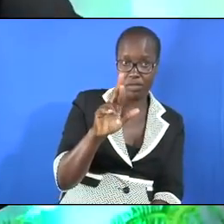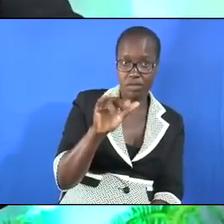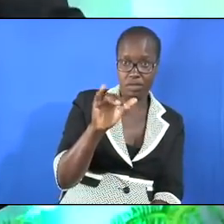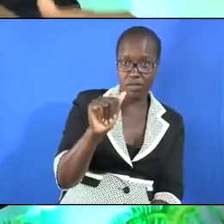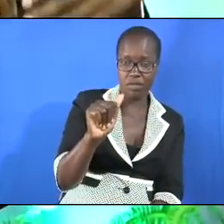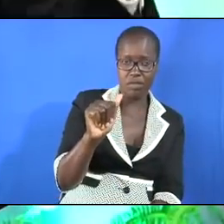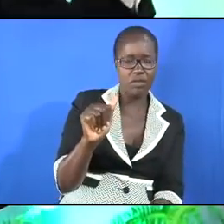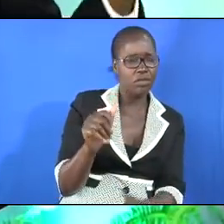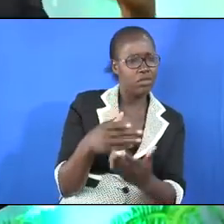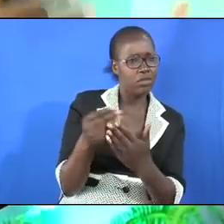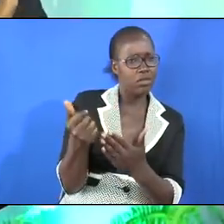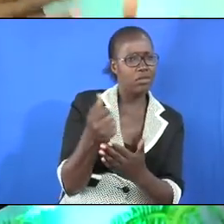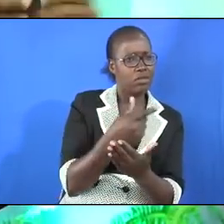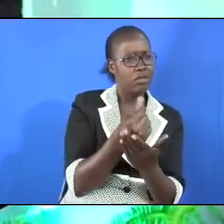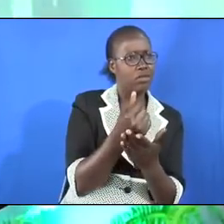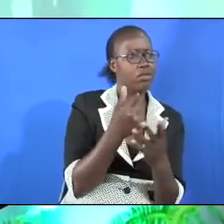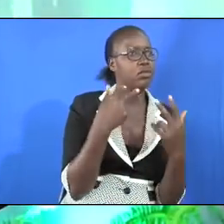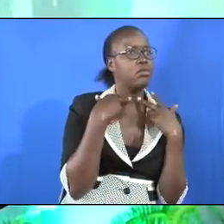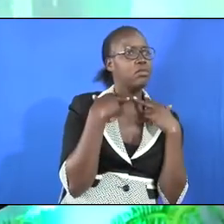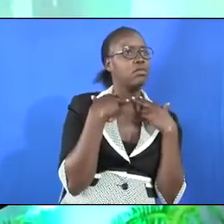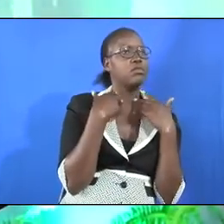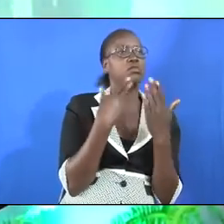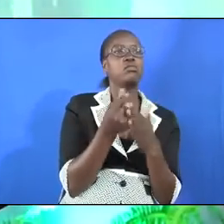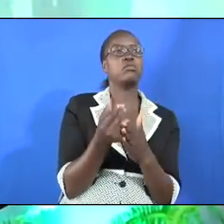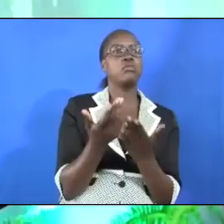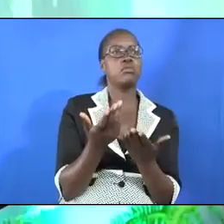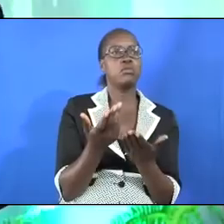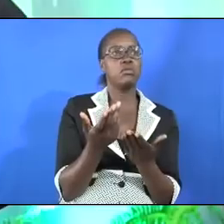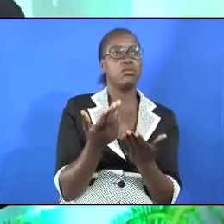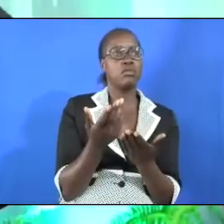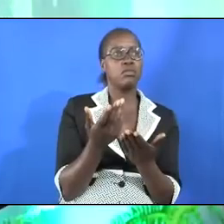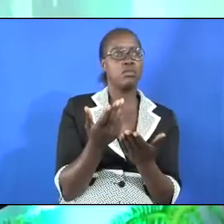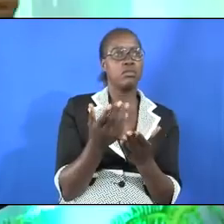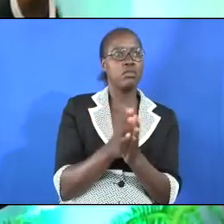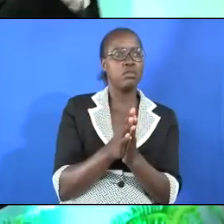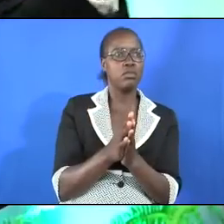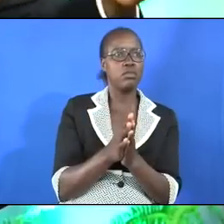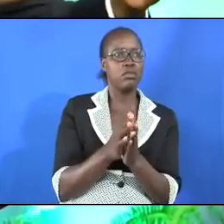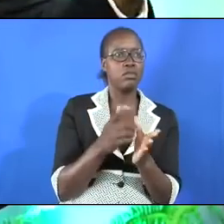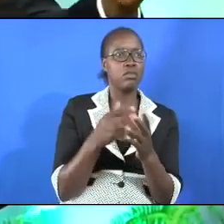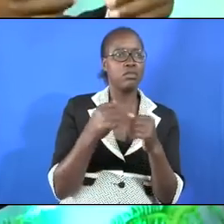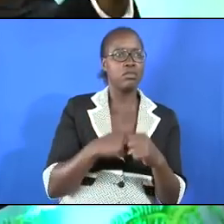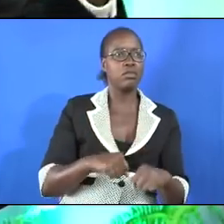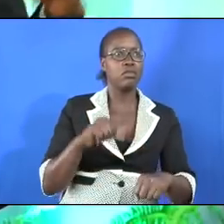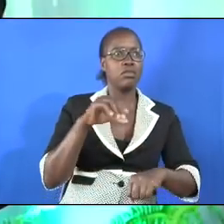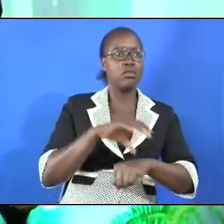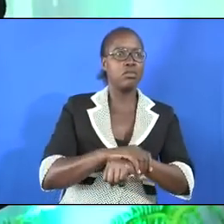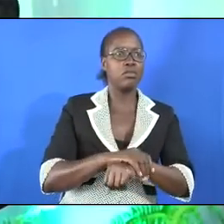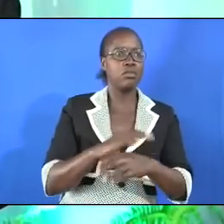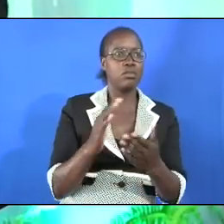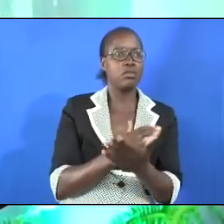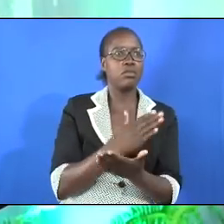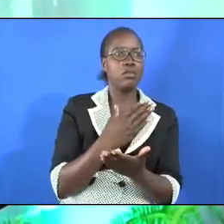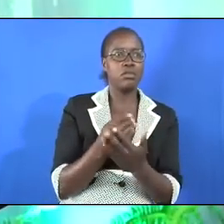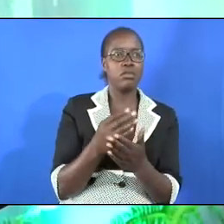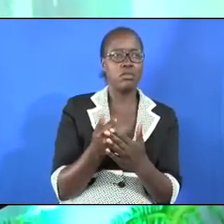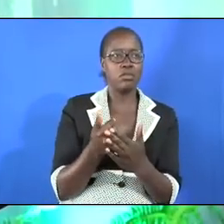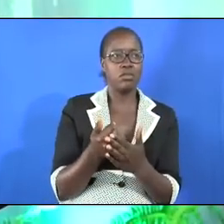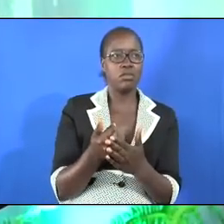sold in a slave market. And the raiders will be able to get themselves some money.